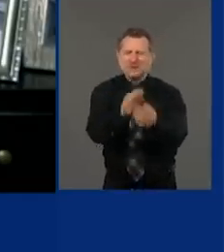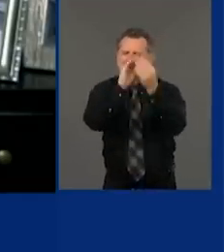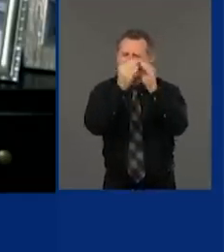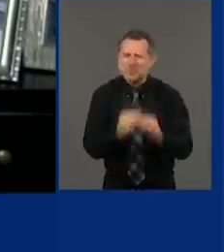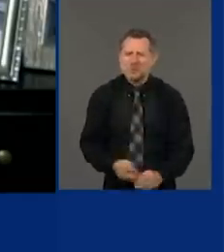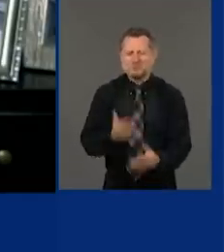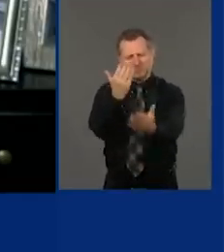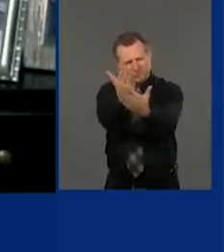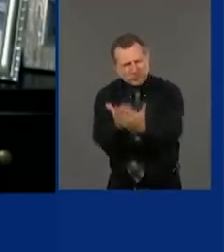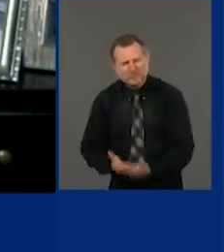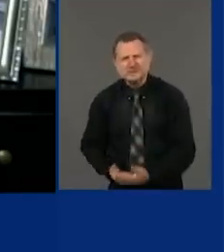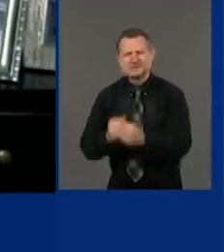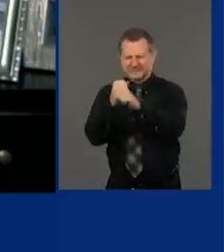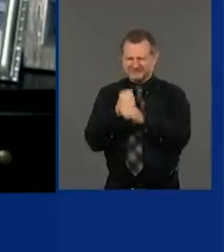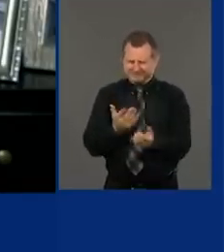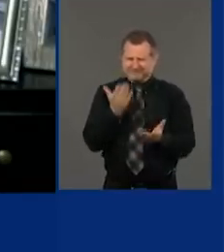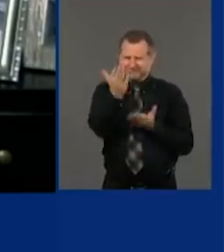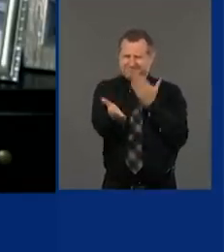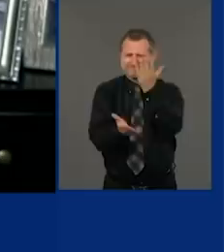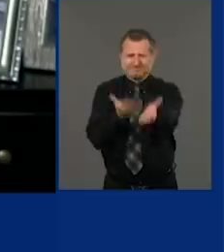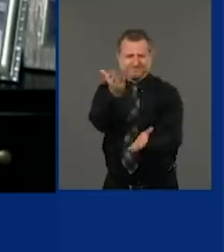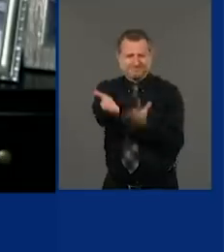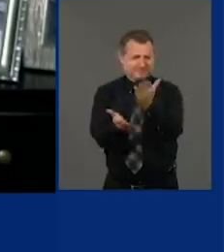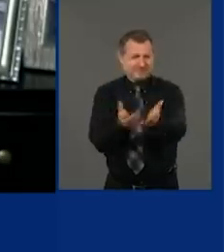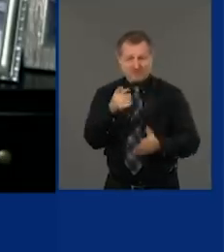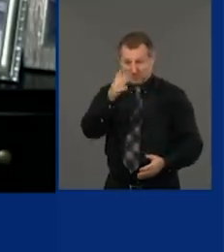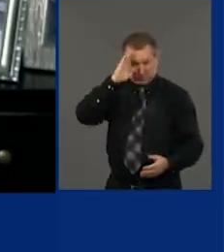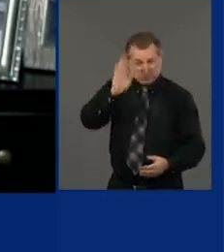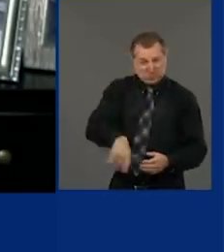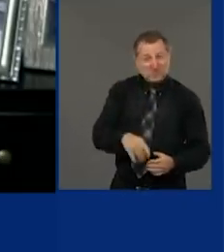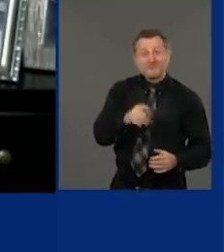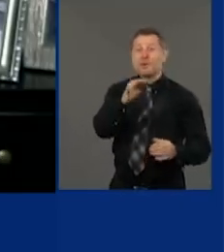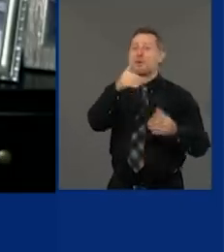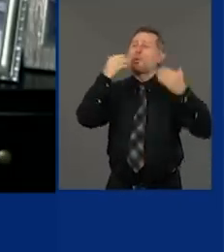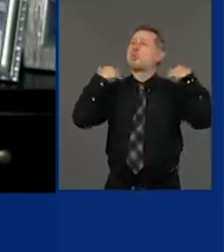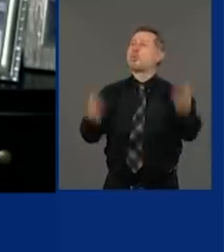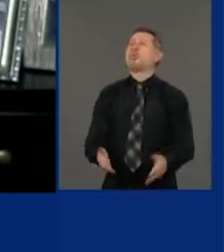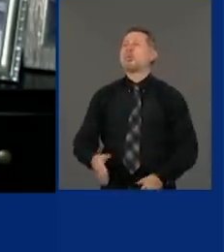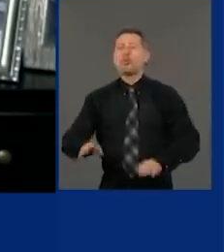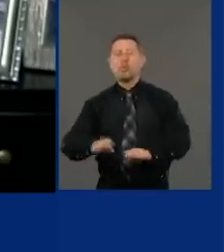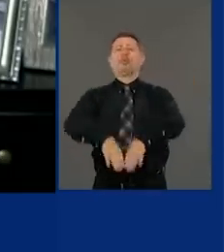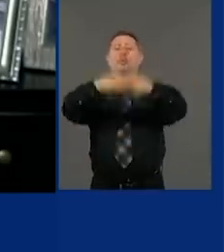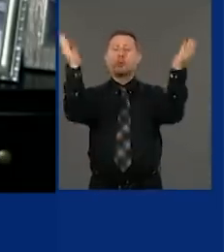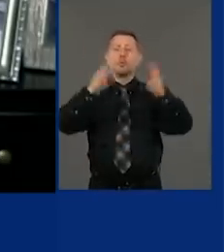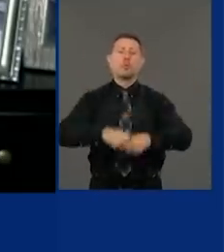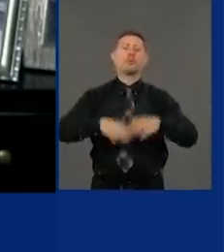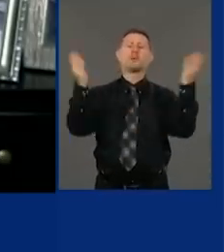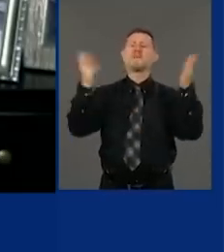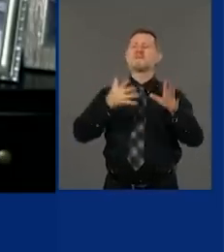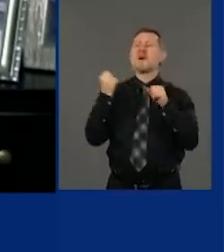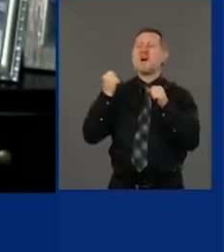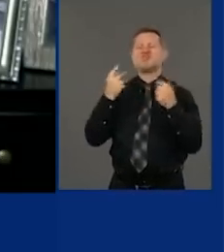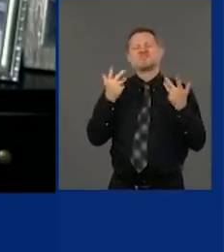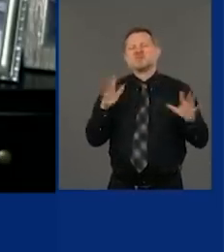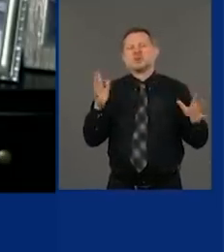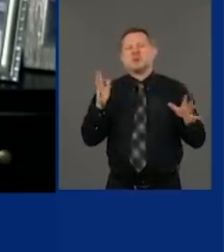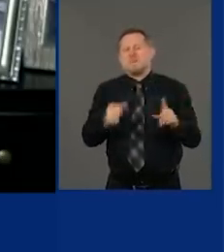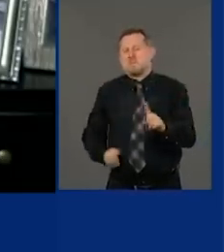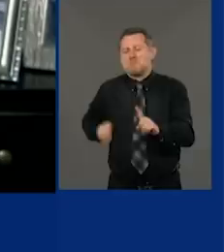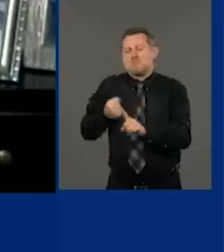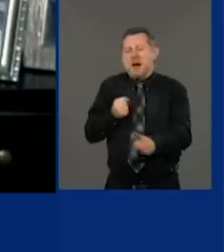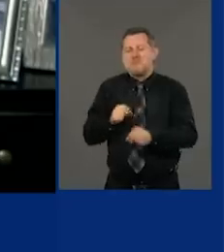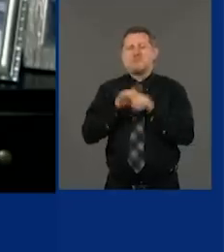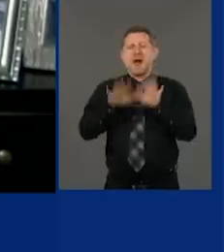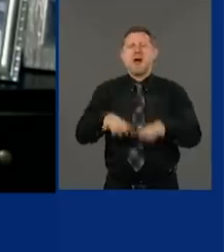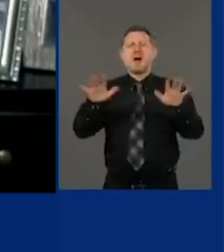knew that if you reopen recklessly, the virus was going to take off again. If you're